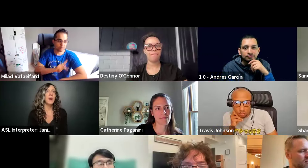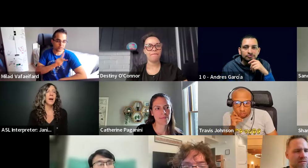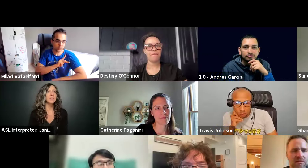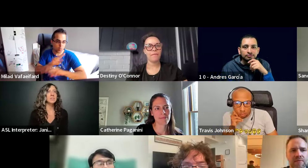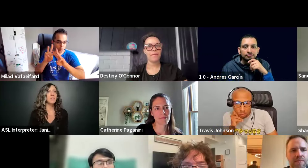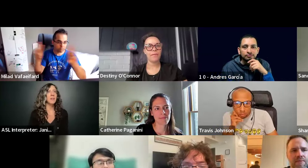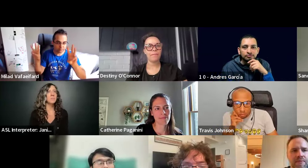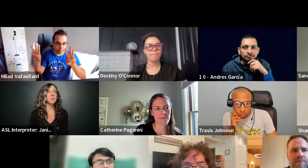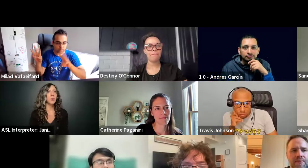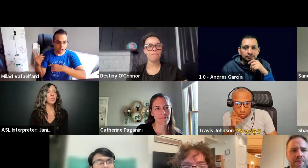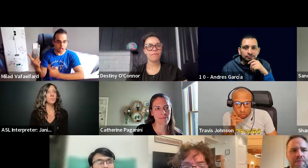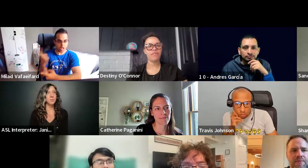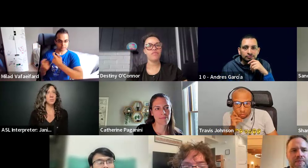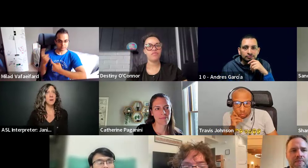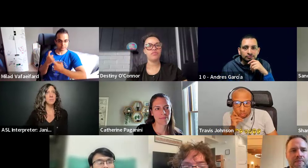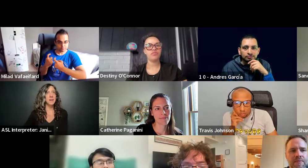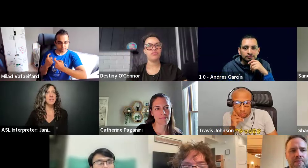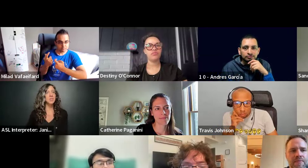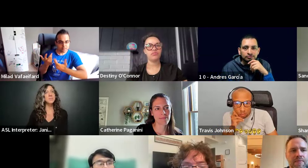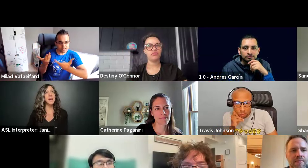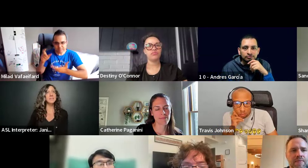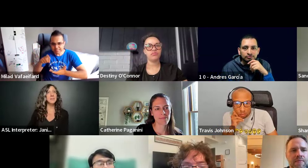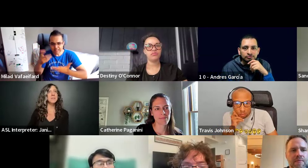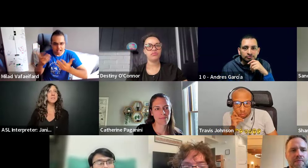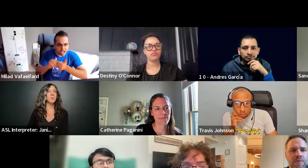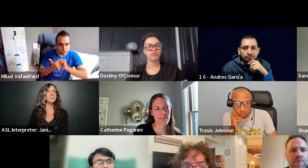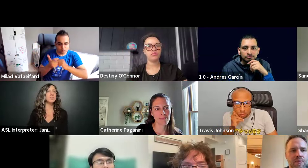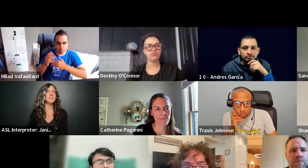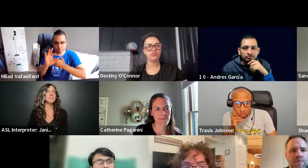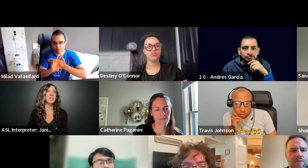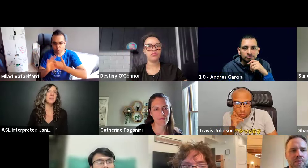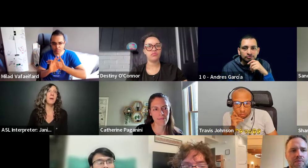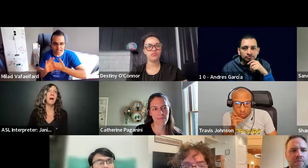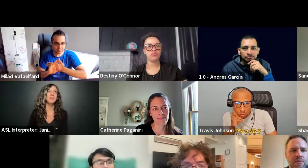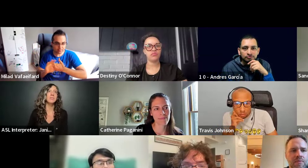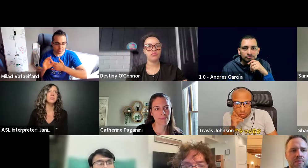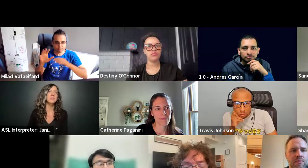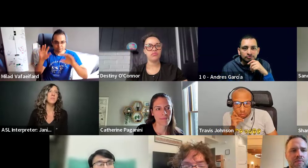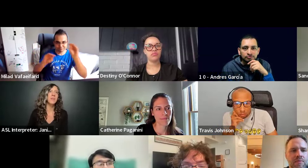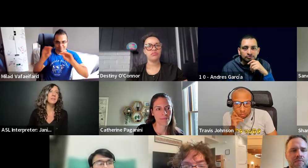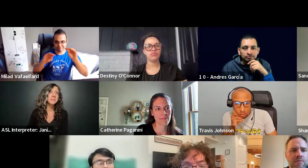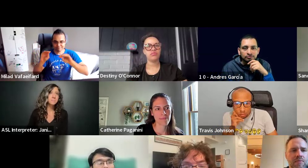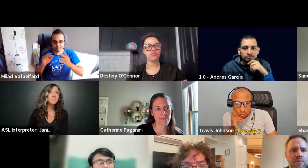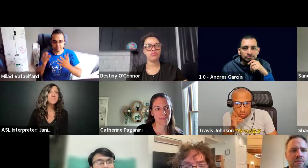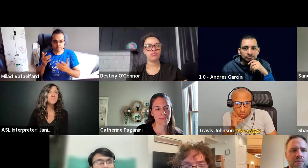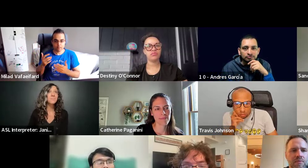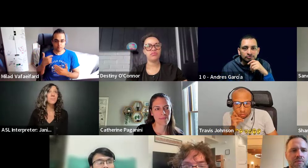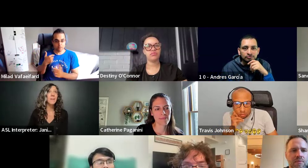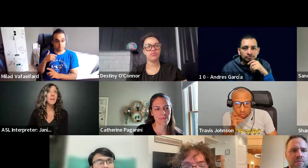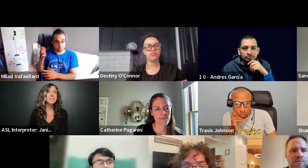uh, actually developed her own personal website and she was asking me some questions yesterday about how to do some things,